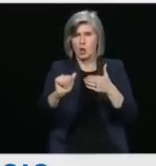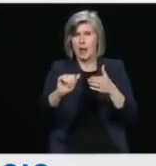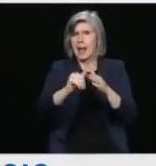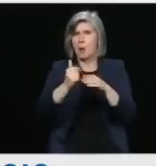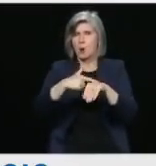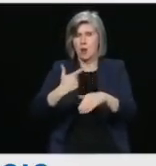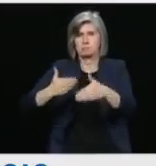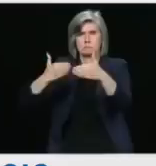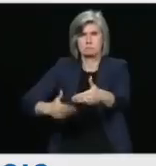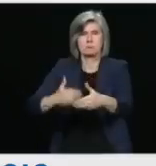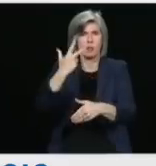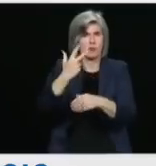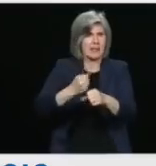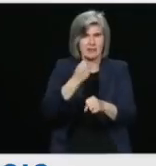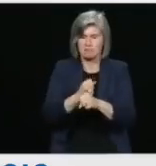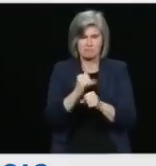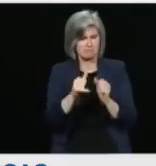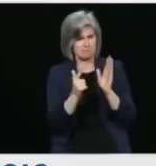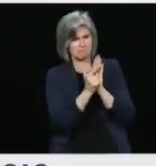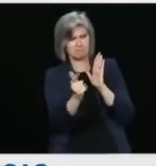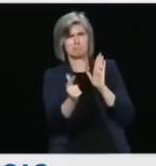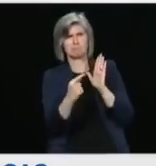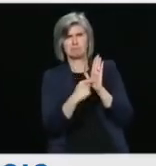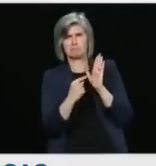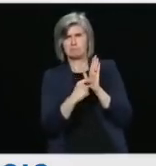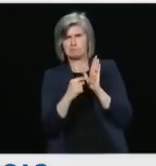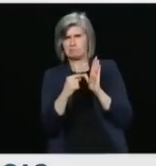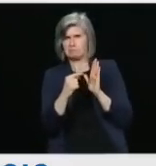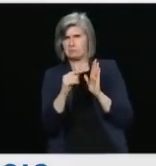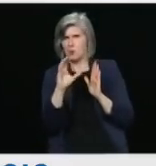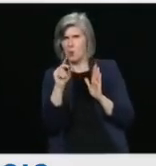justify giving tens of thousands of dollars to a terrorist?